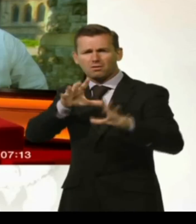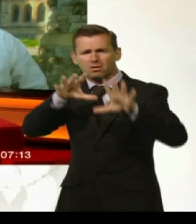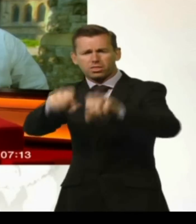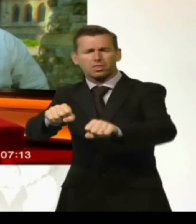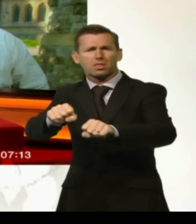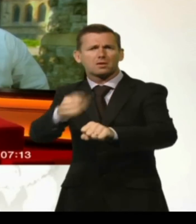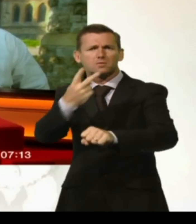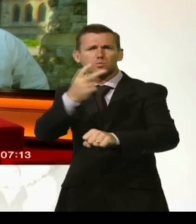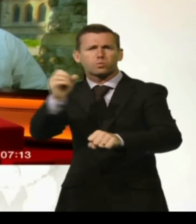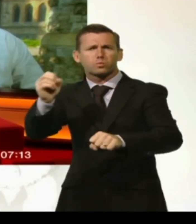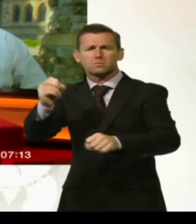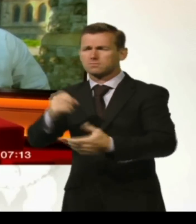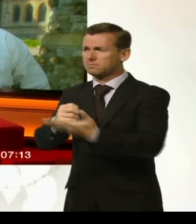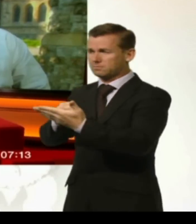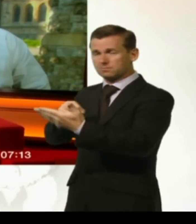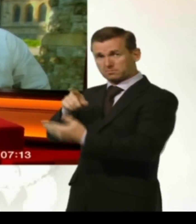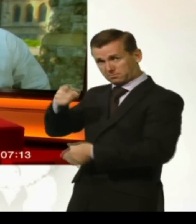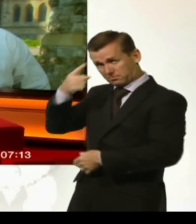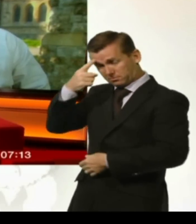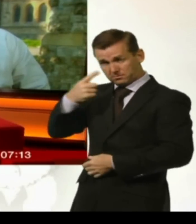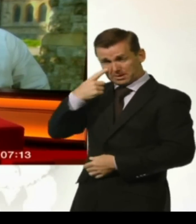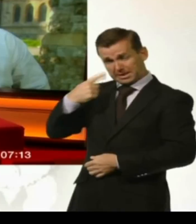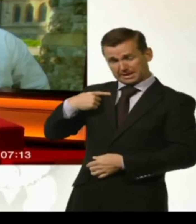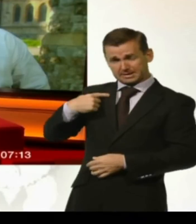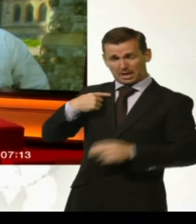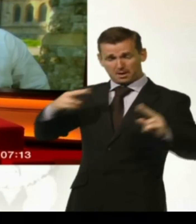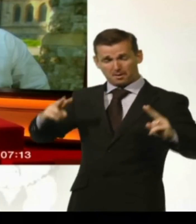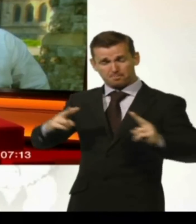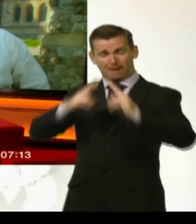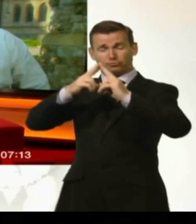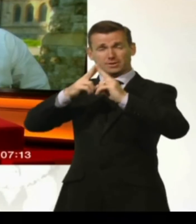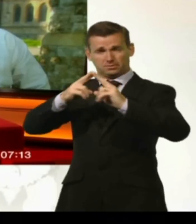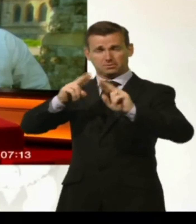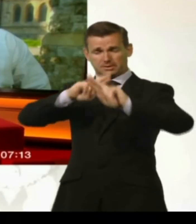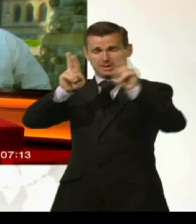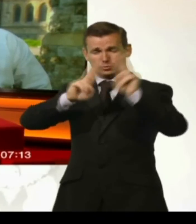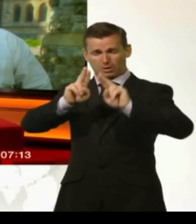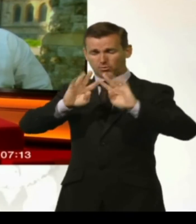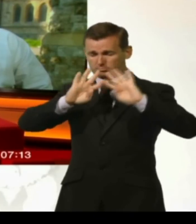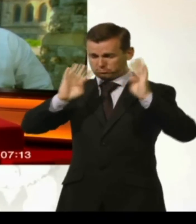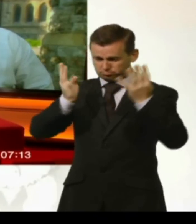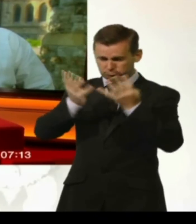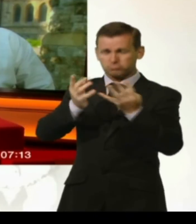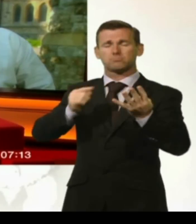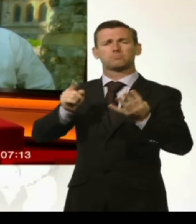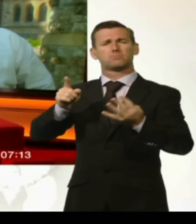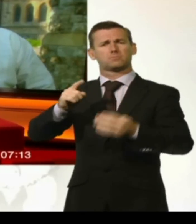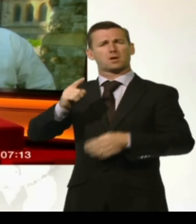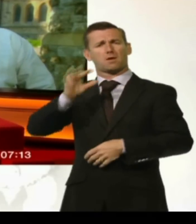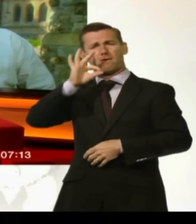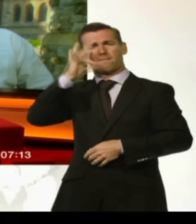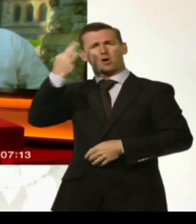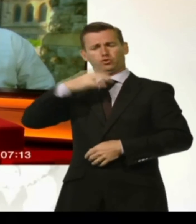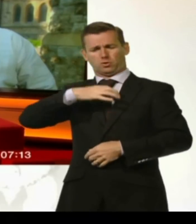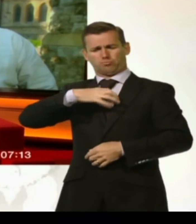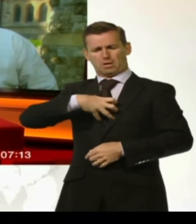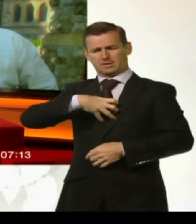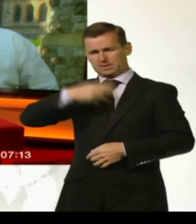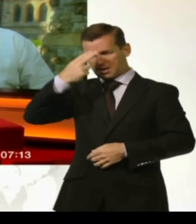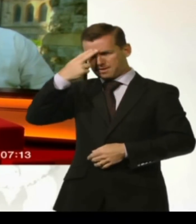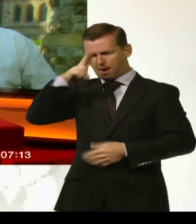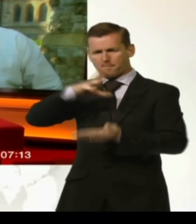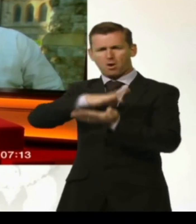heard yesterday at the summit in Paris that Francois Hollande, the French president, talking about a total war